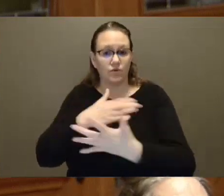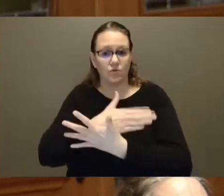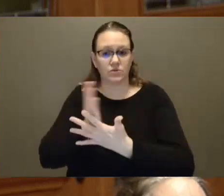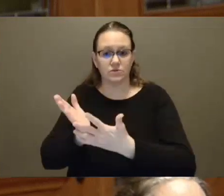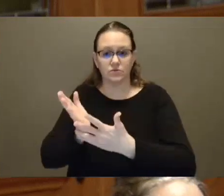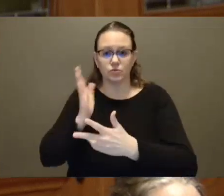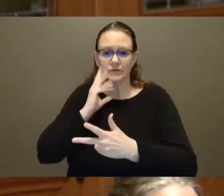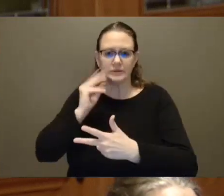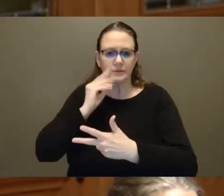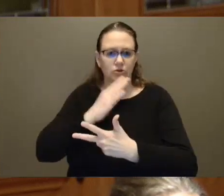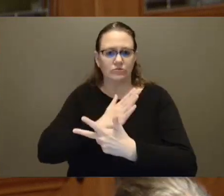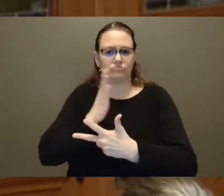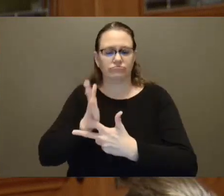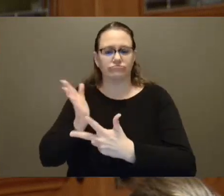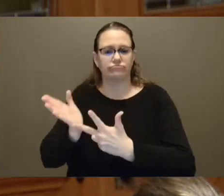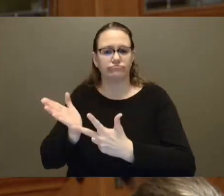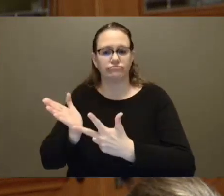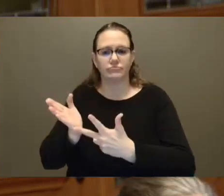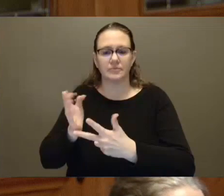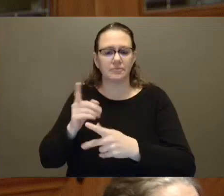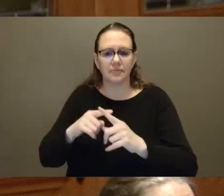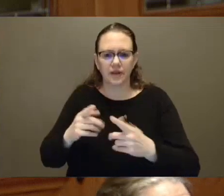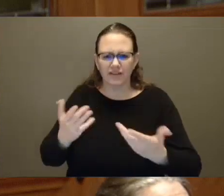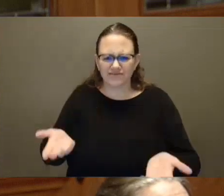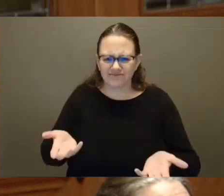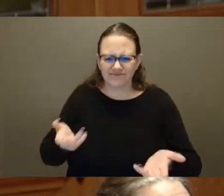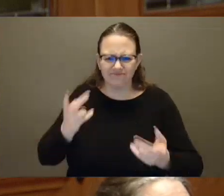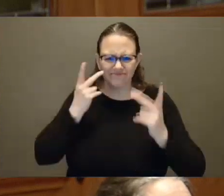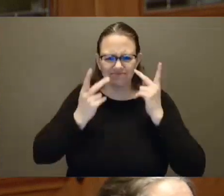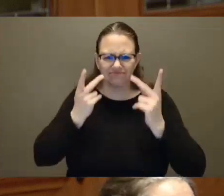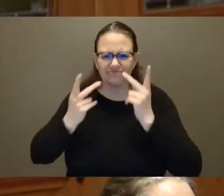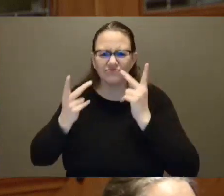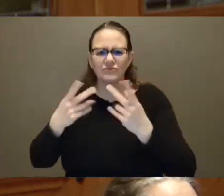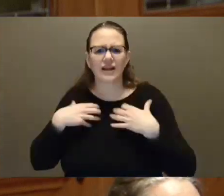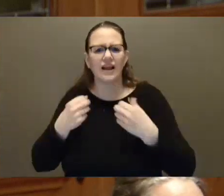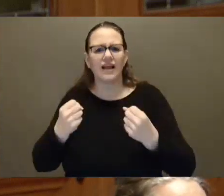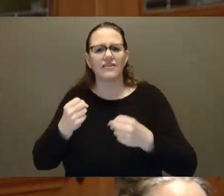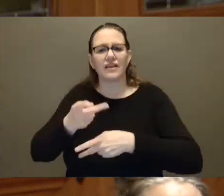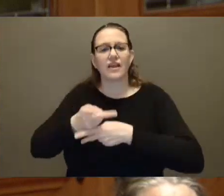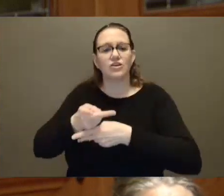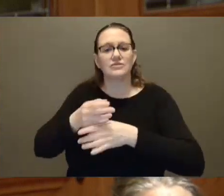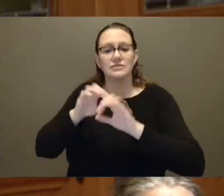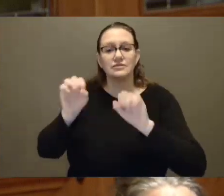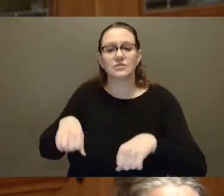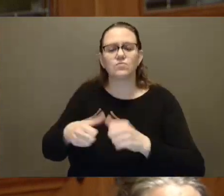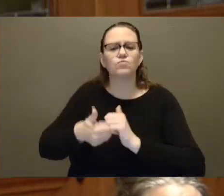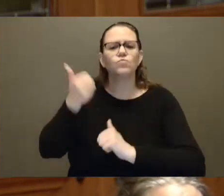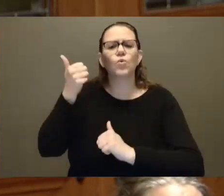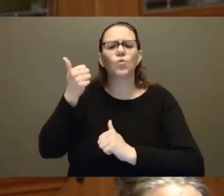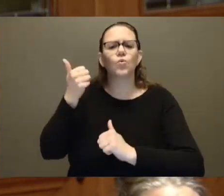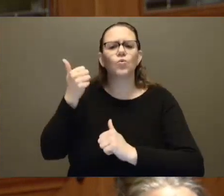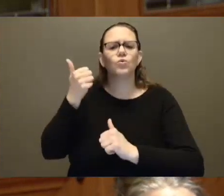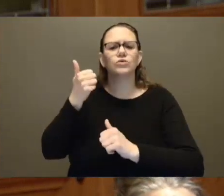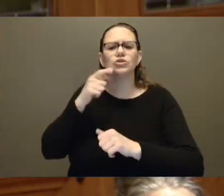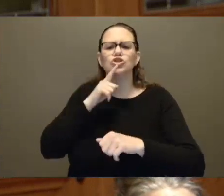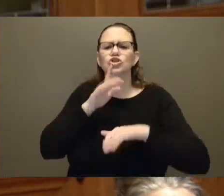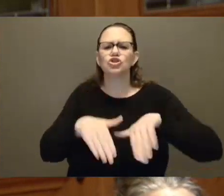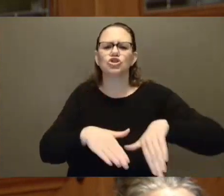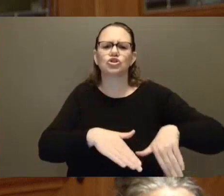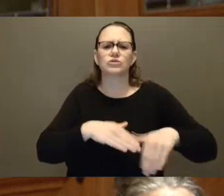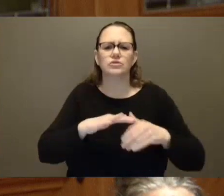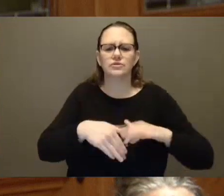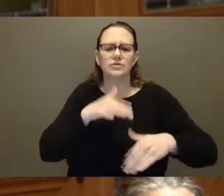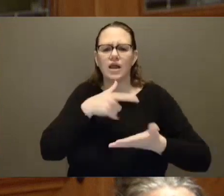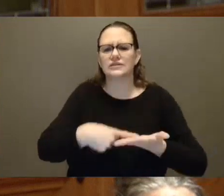continues to be a hushed discussion. When women approach middle age, they are lurched into a world of sweat, pain and tears. Indeed, through